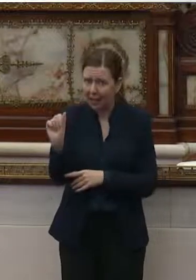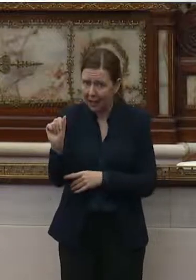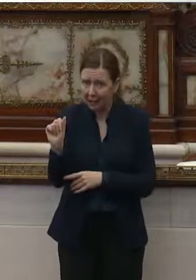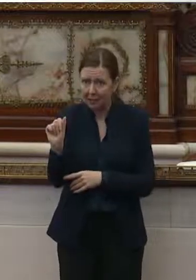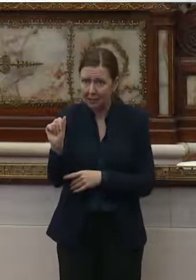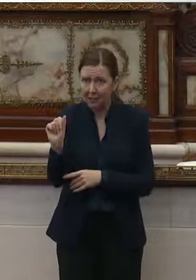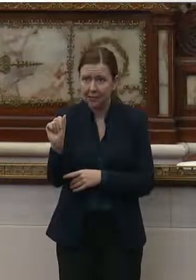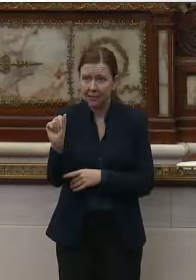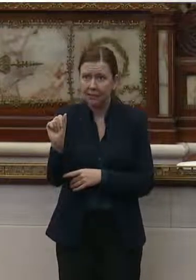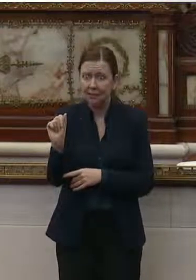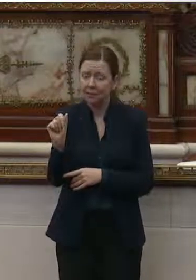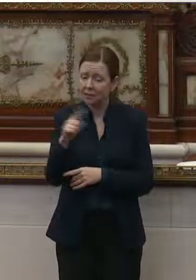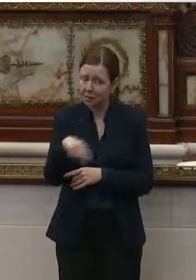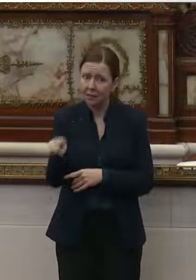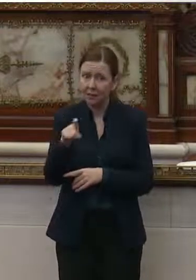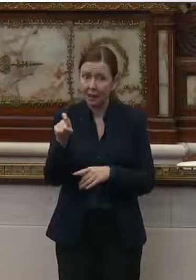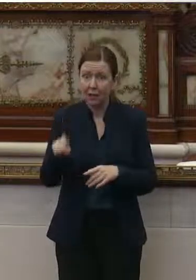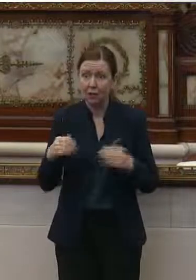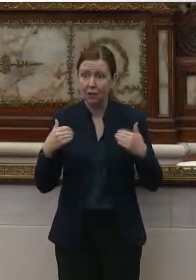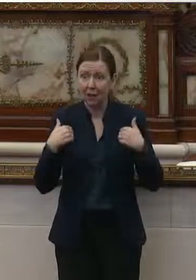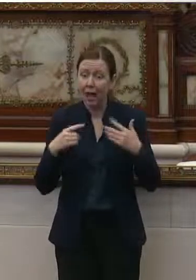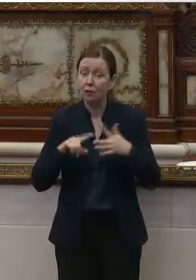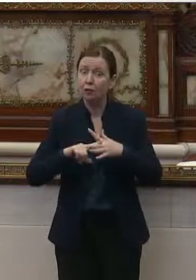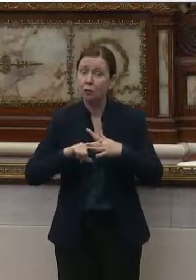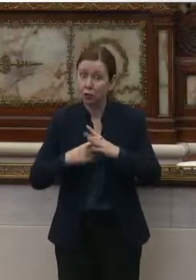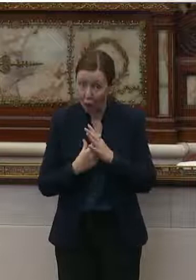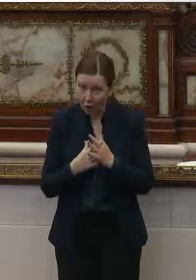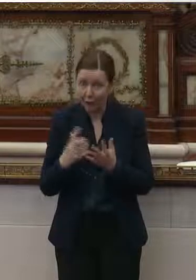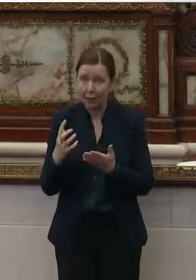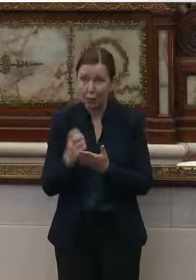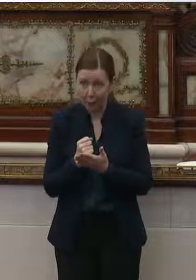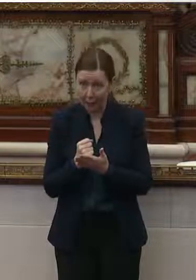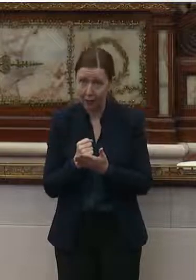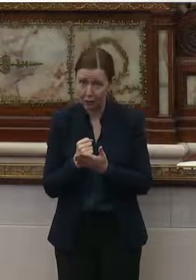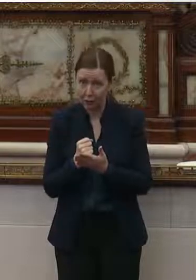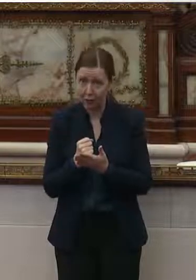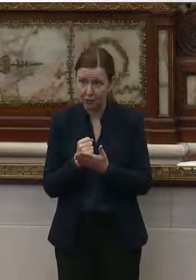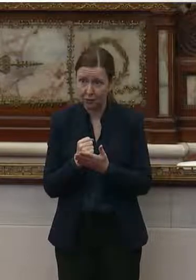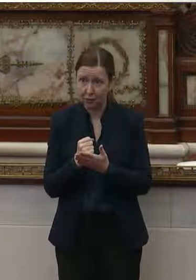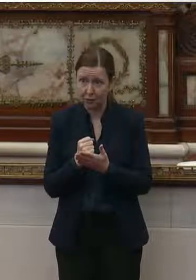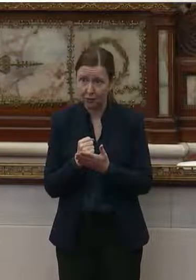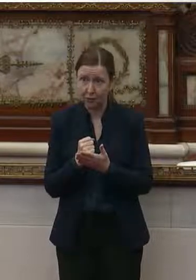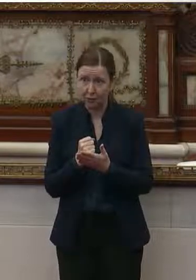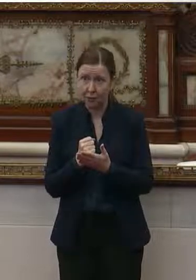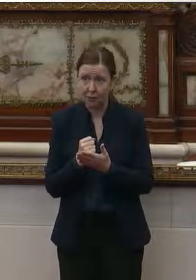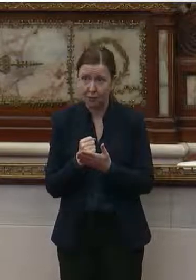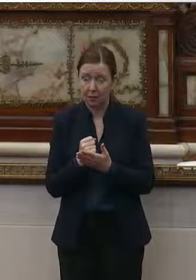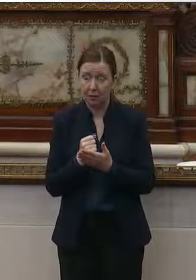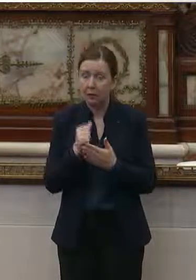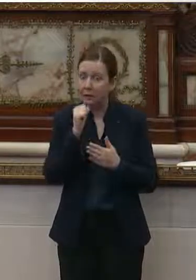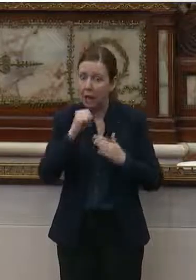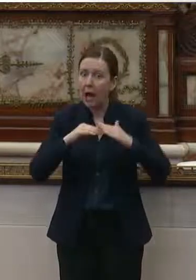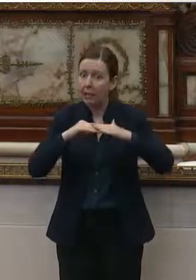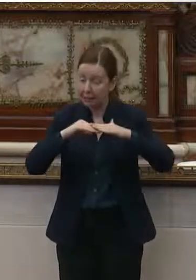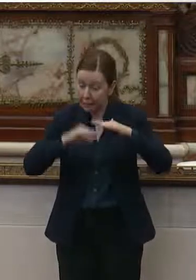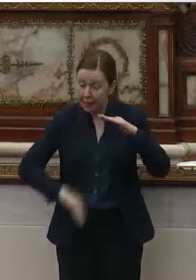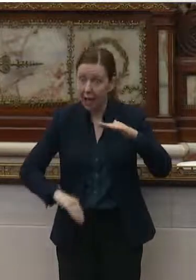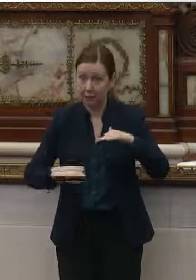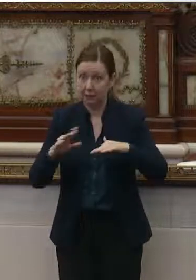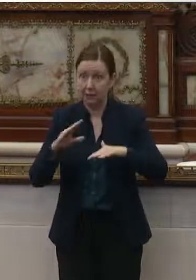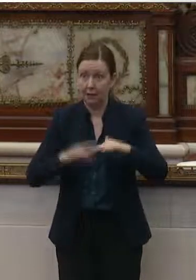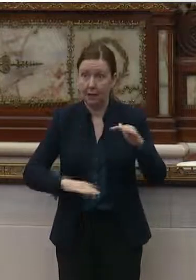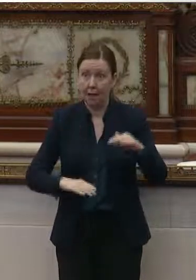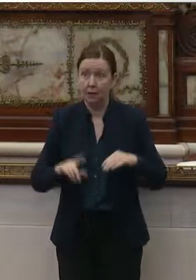have a starting wage no less than